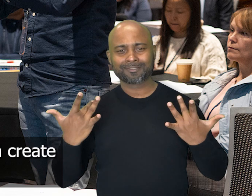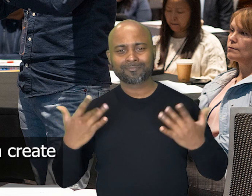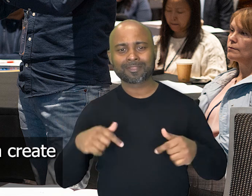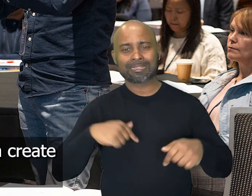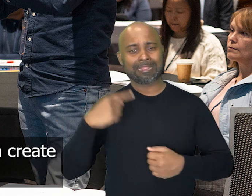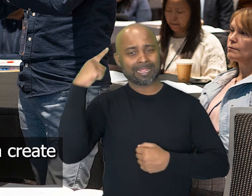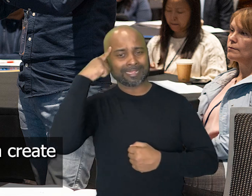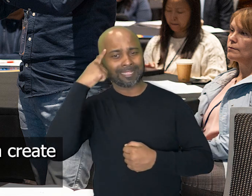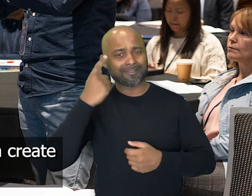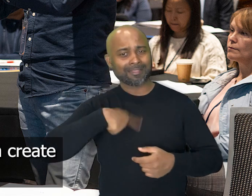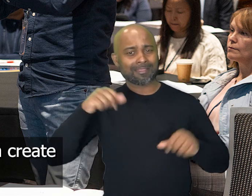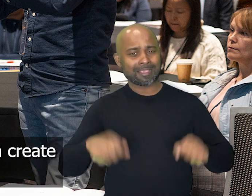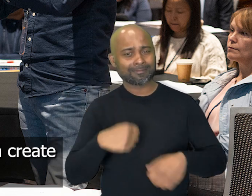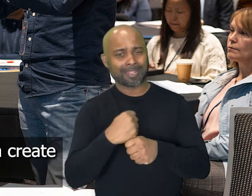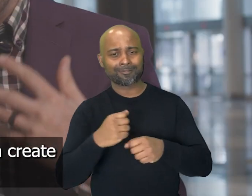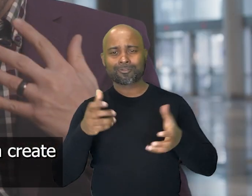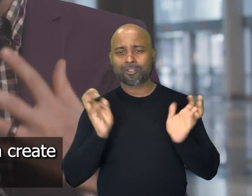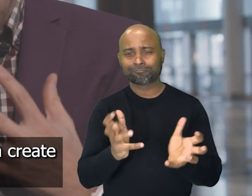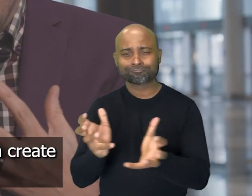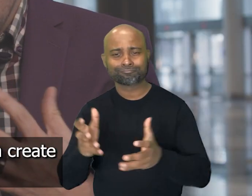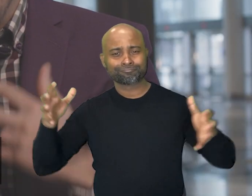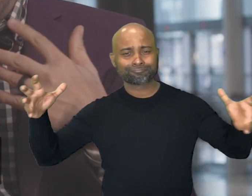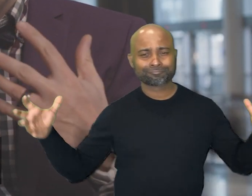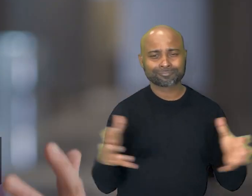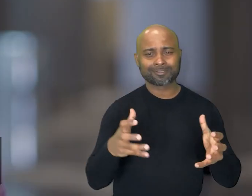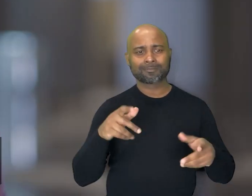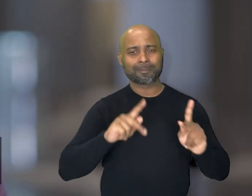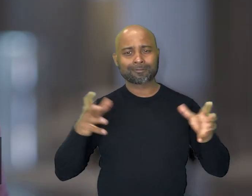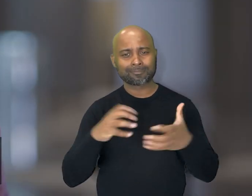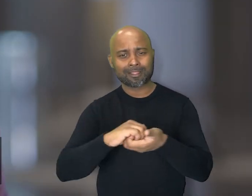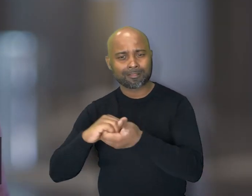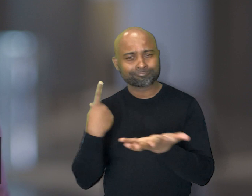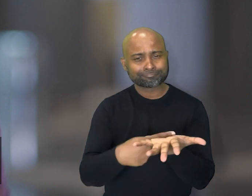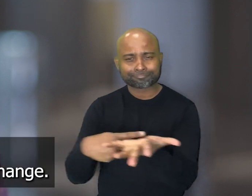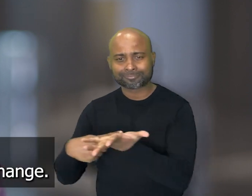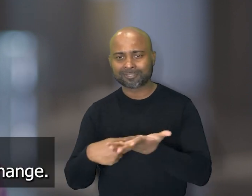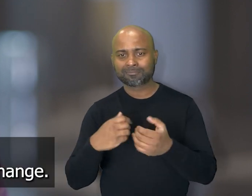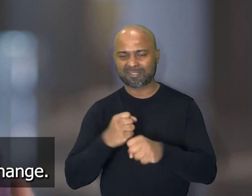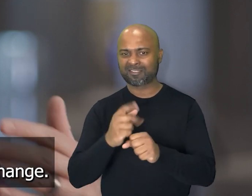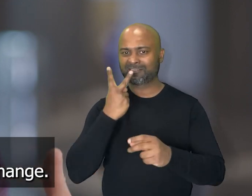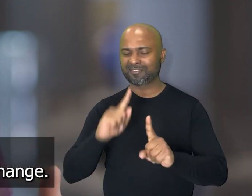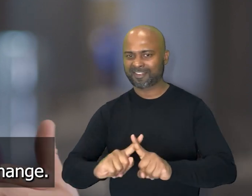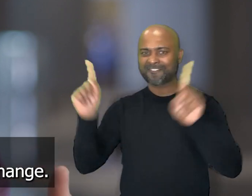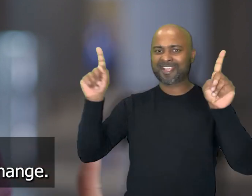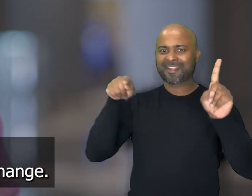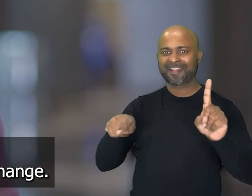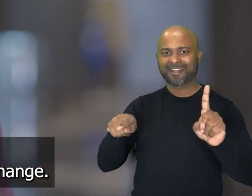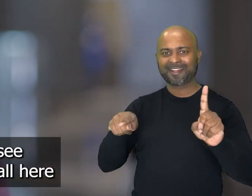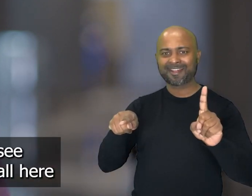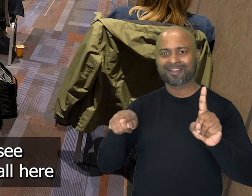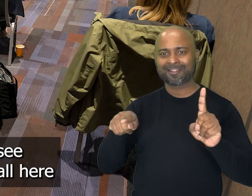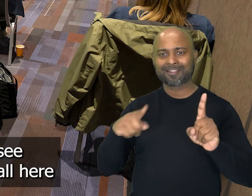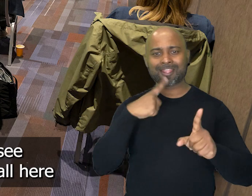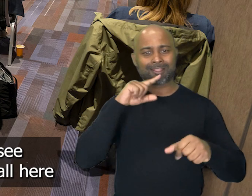I think that the more that we can create these conversation cycles where people are talking under the same roof and having this, that we're actually seeing effective